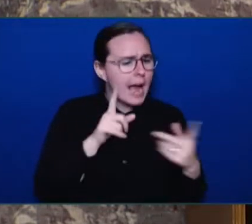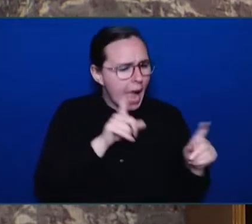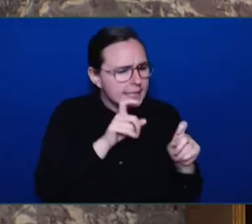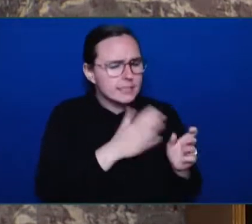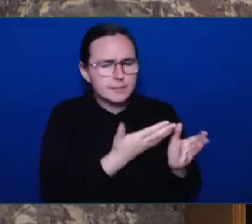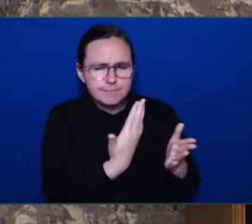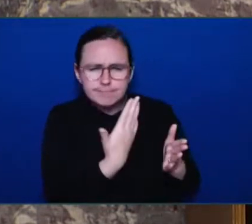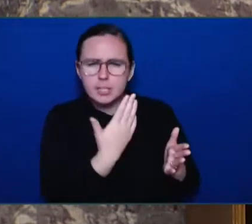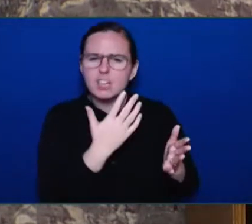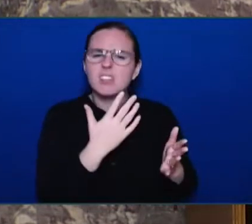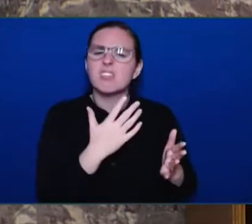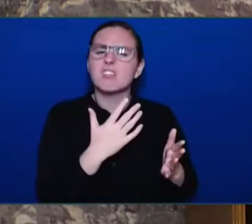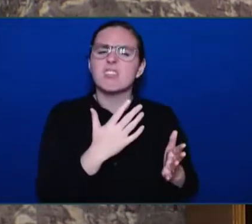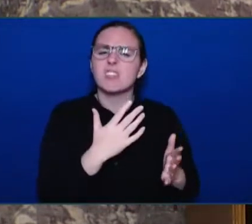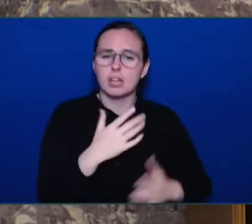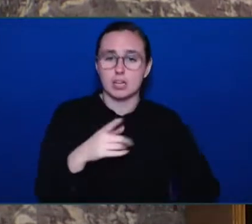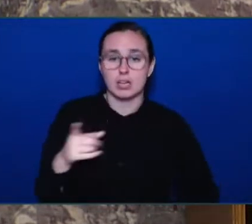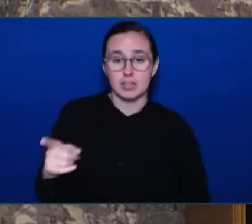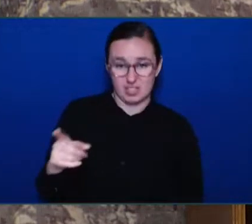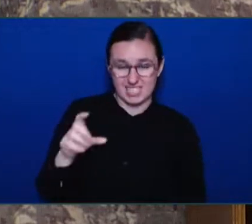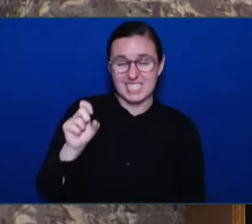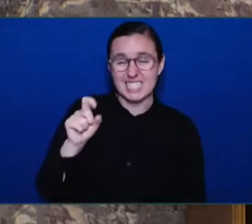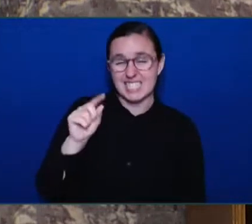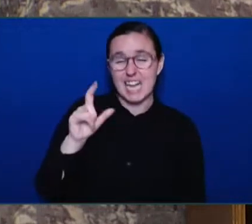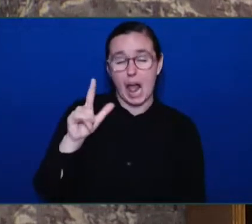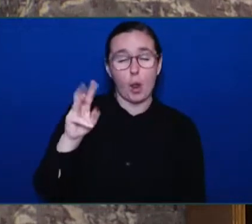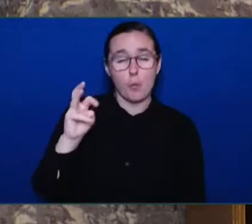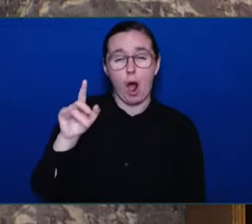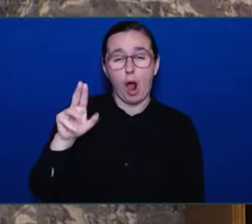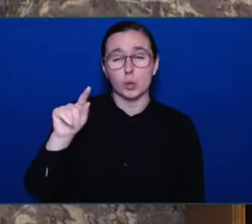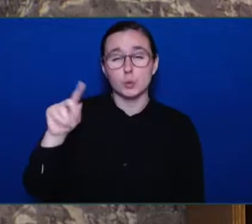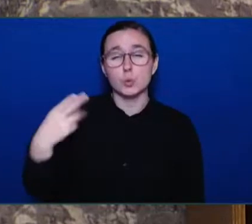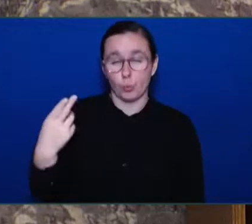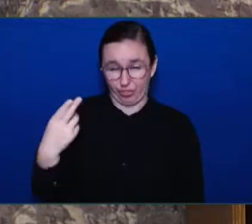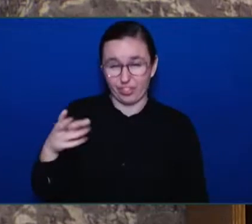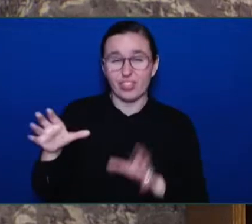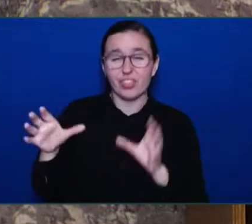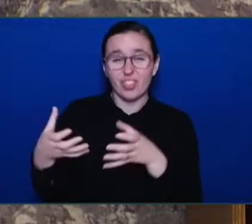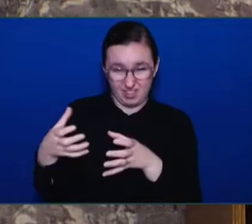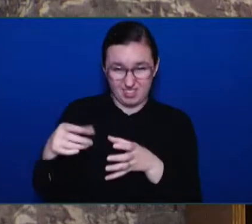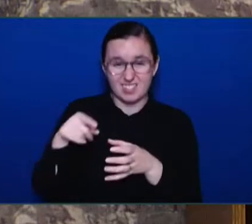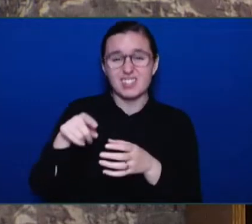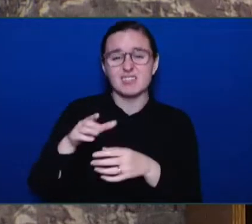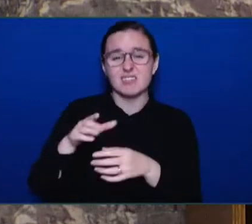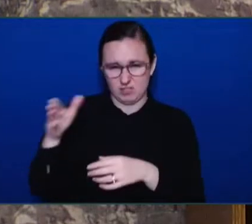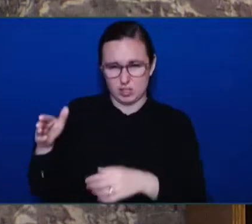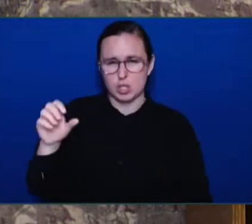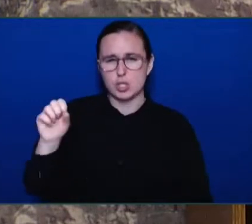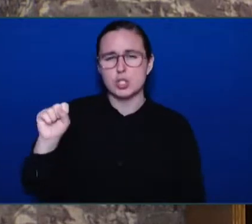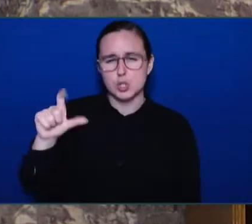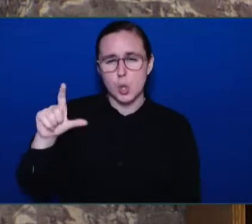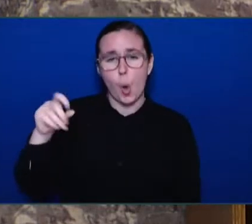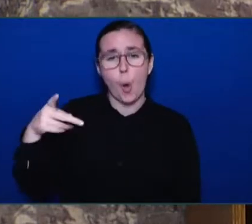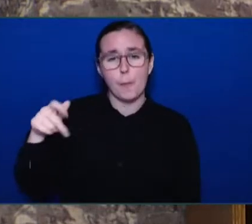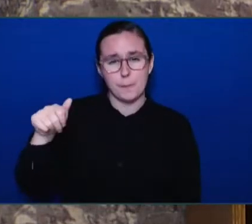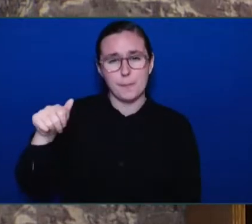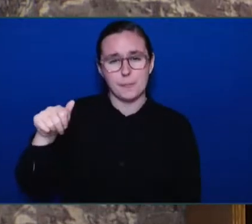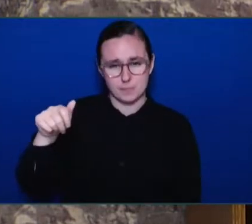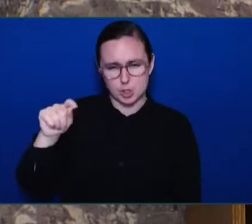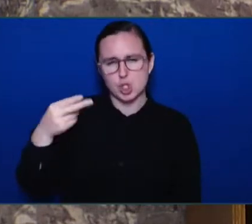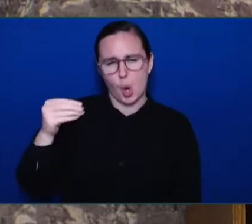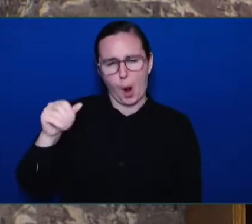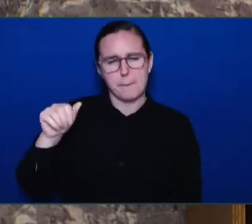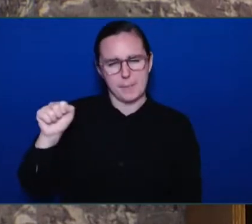unilateral decision without any of our input or feedback, end quote, shame. Why did the